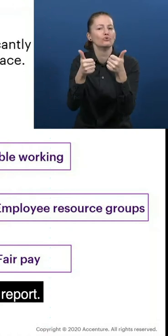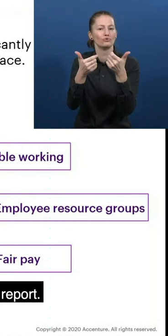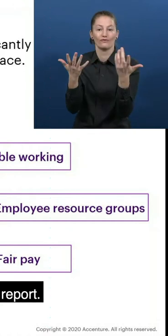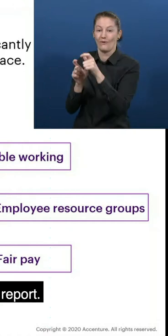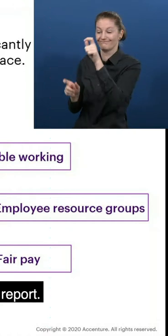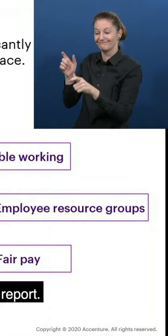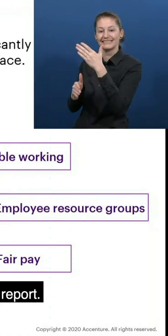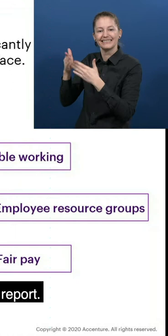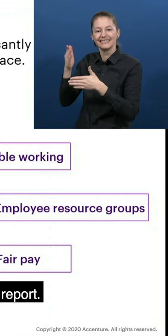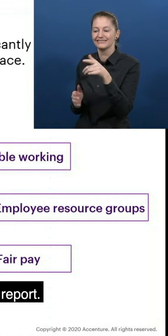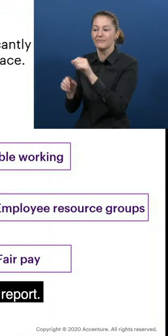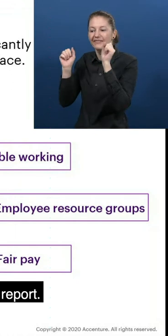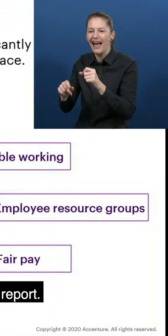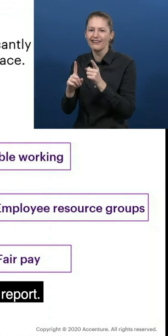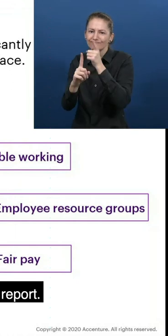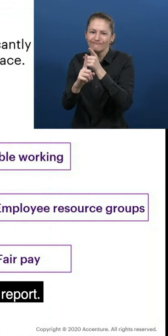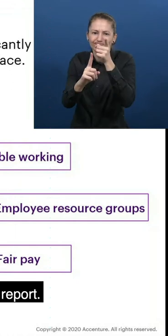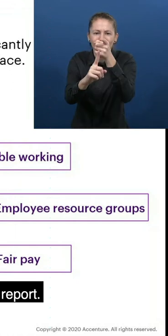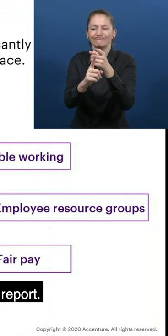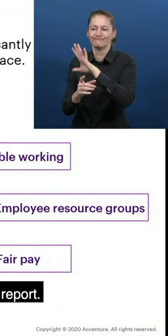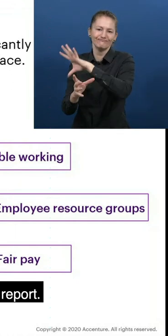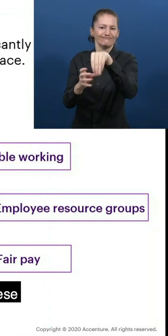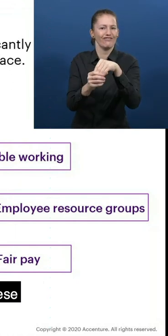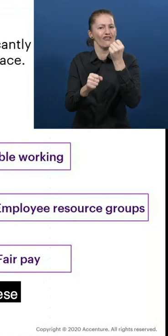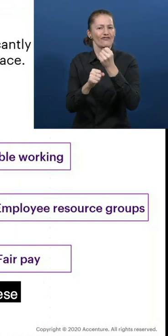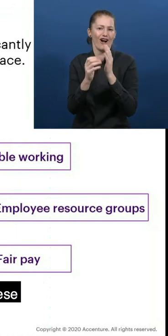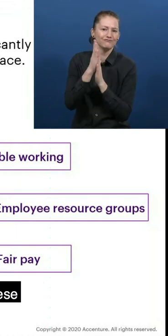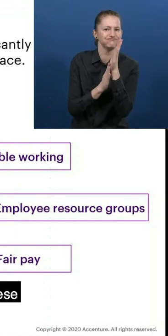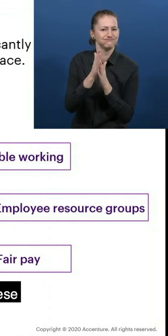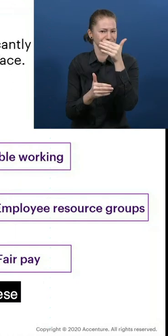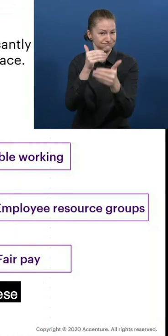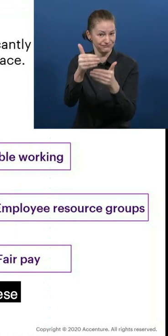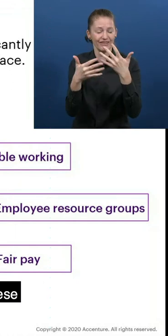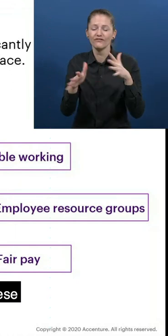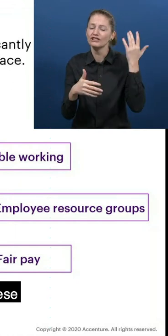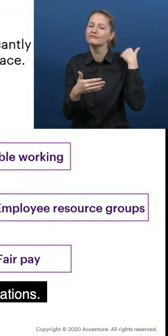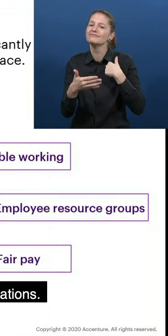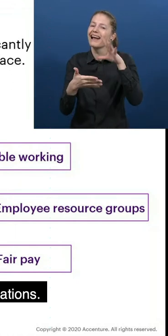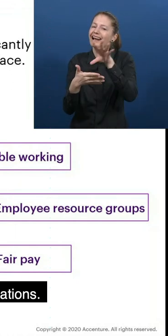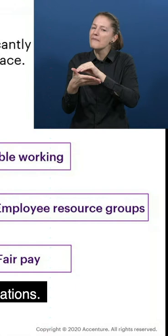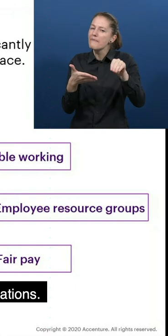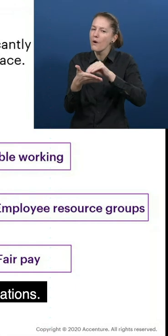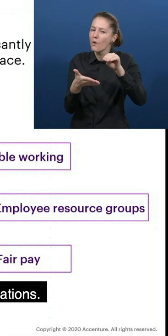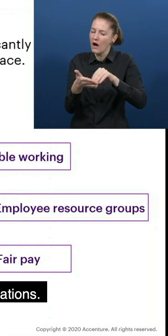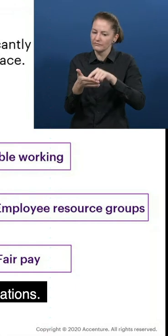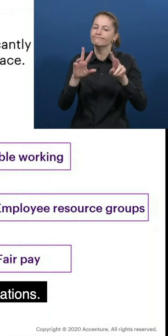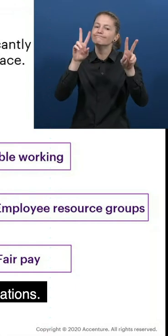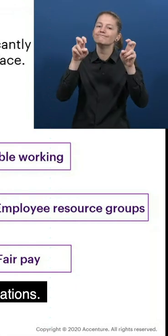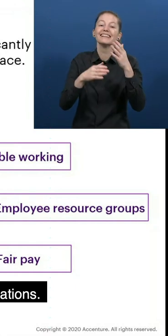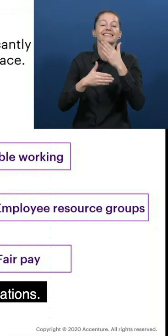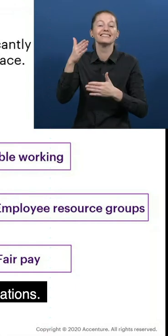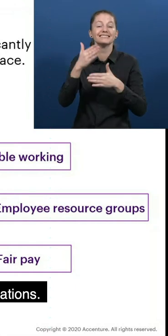And we talked about some of these in our past report titled the Disability Inclusion Advantage and these included accessibility